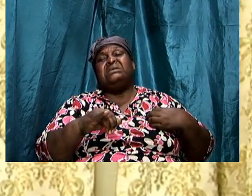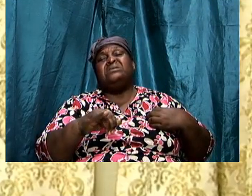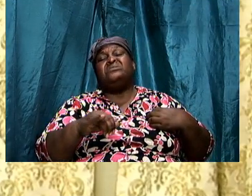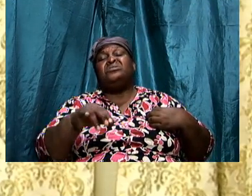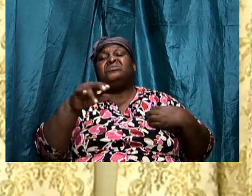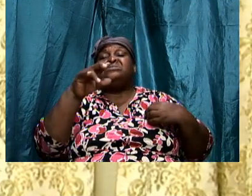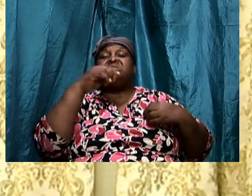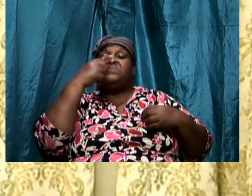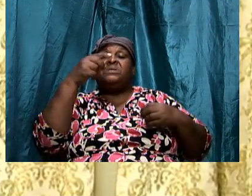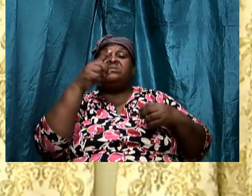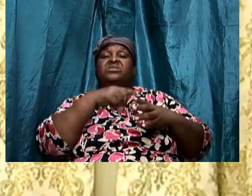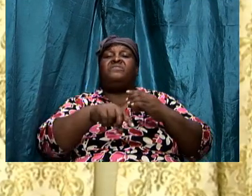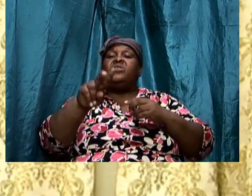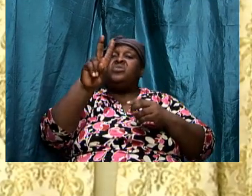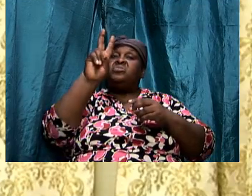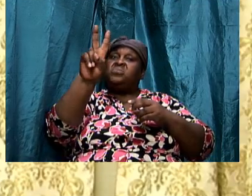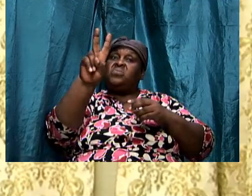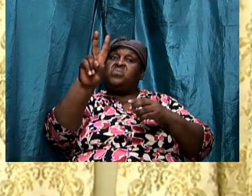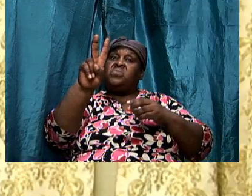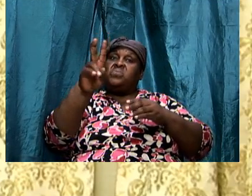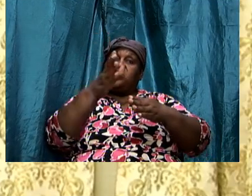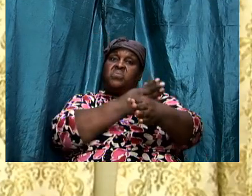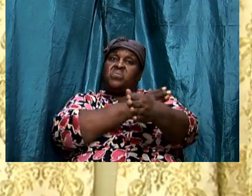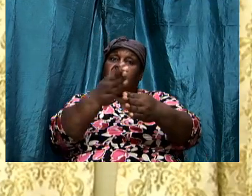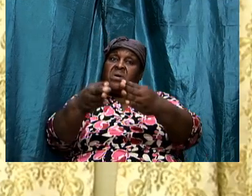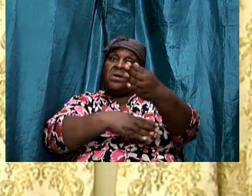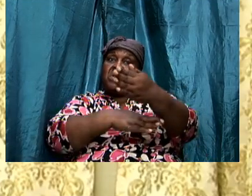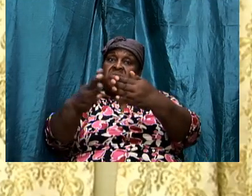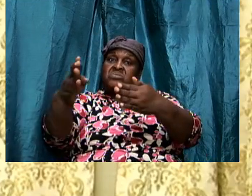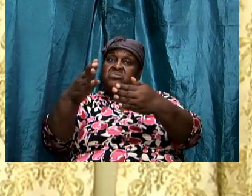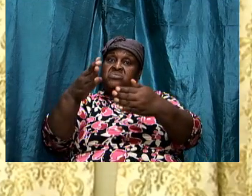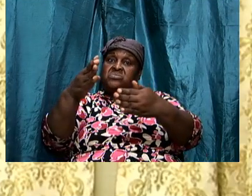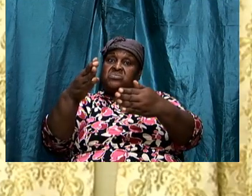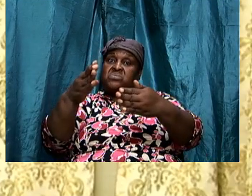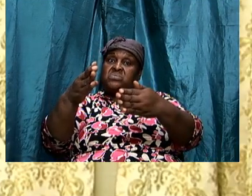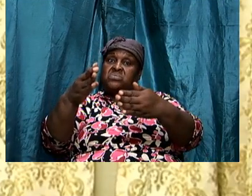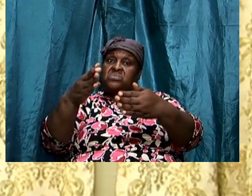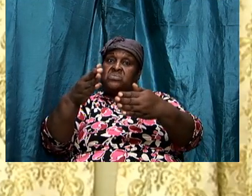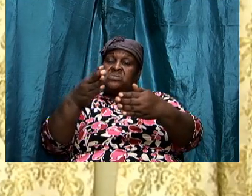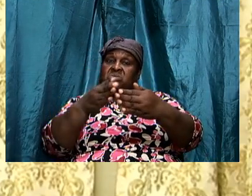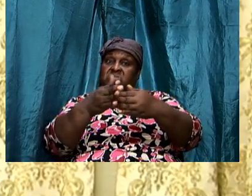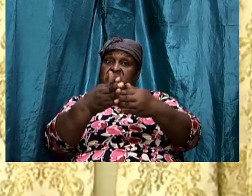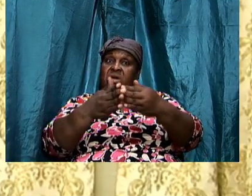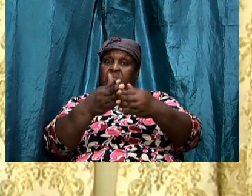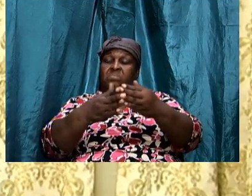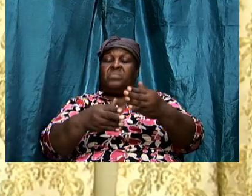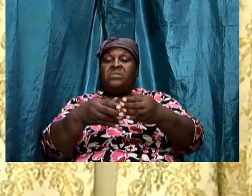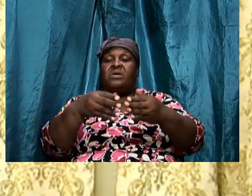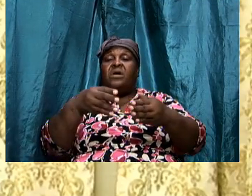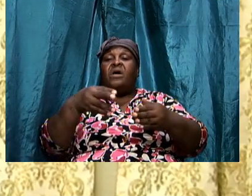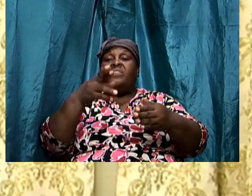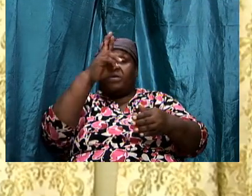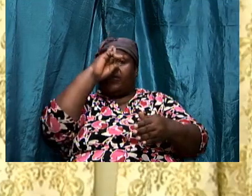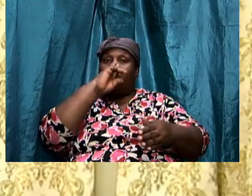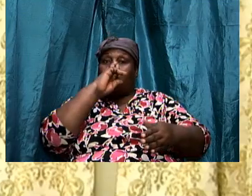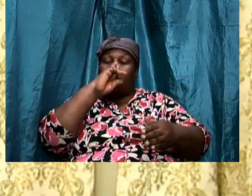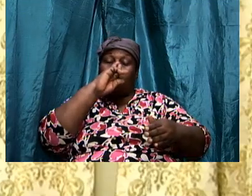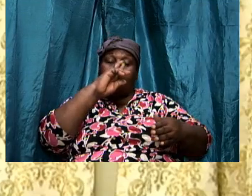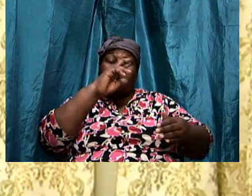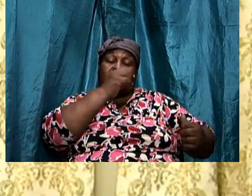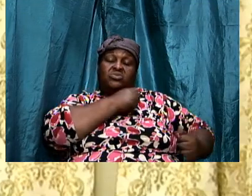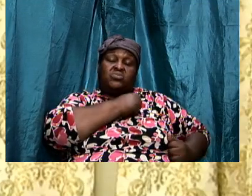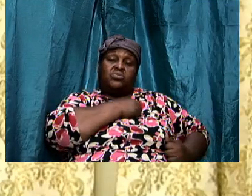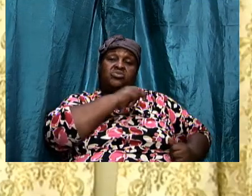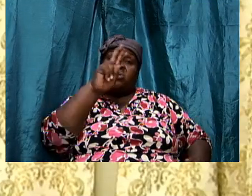sword with the tip that the Roman soldiers used and that drove fear into the